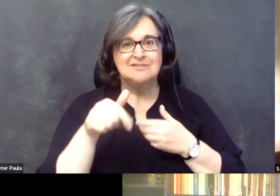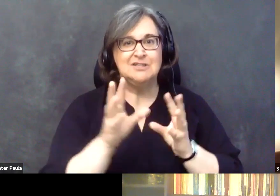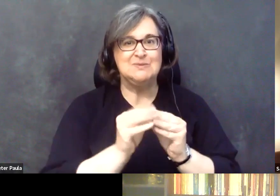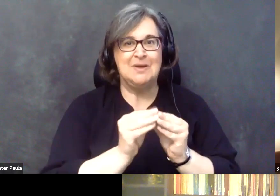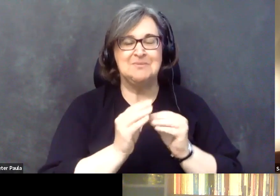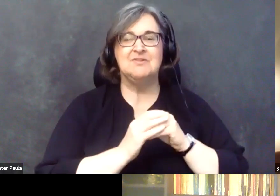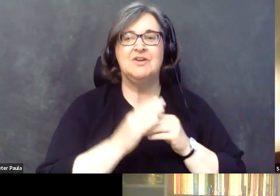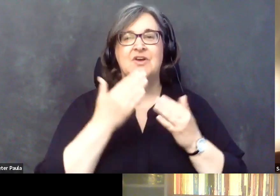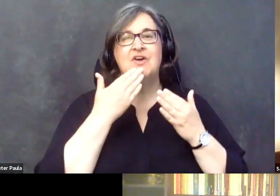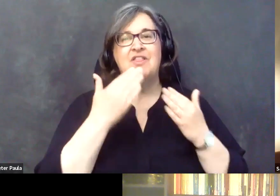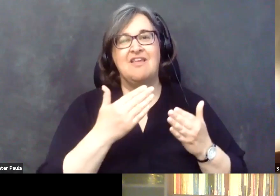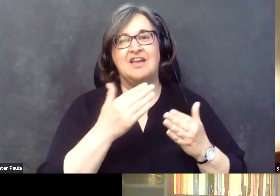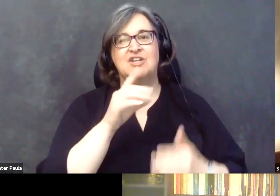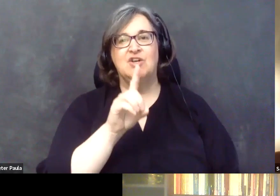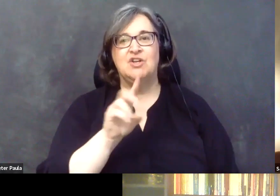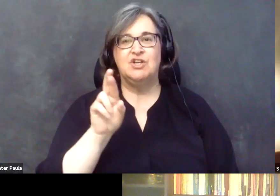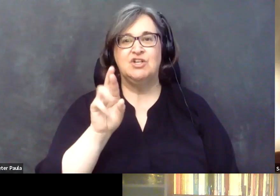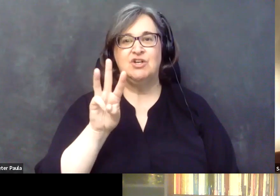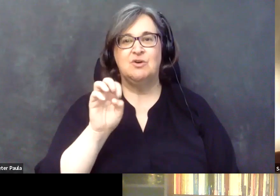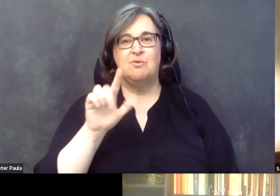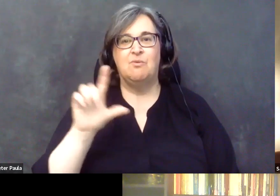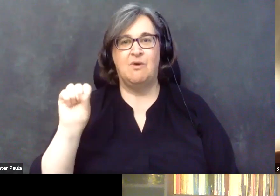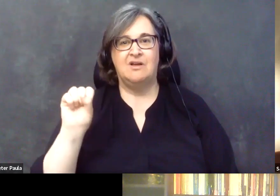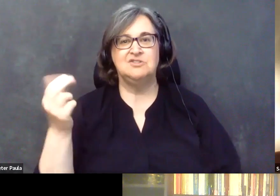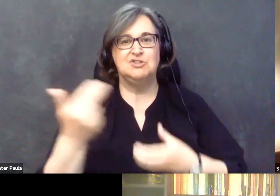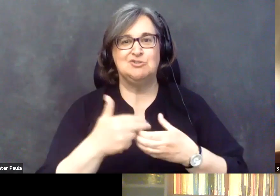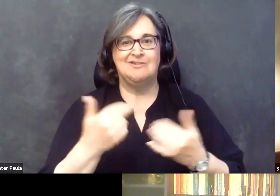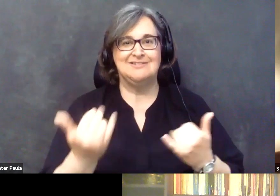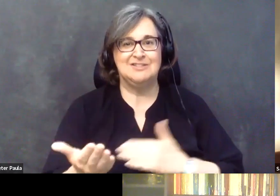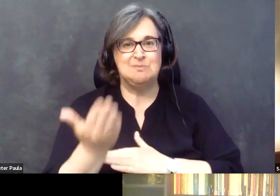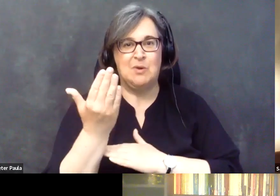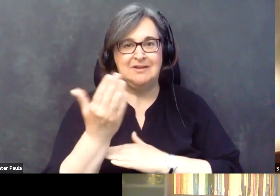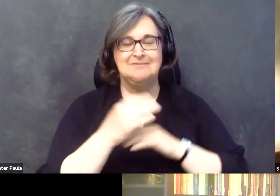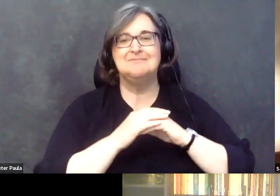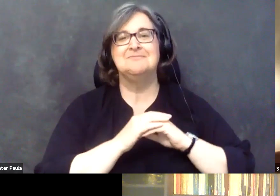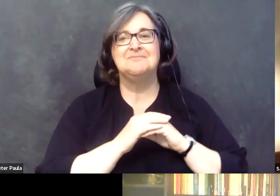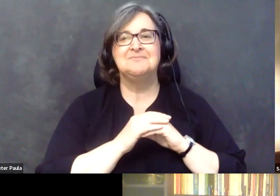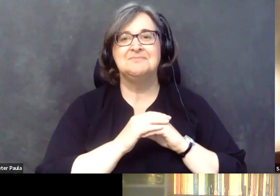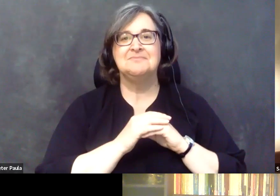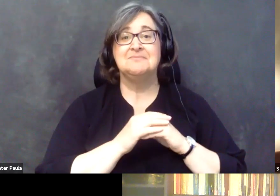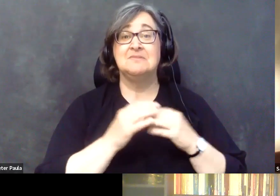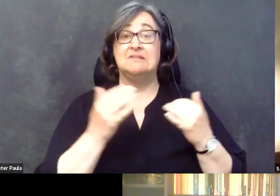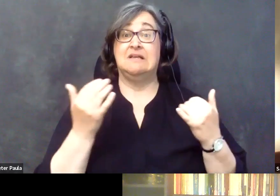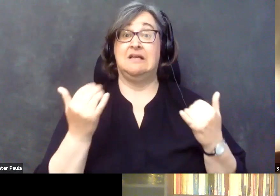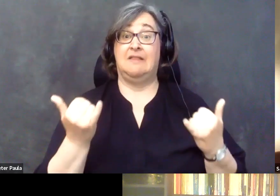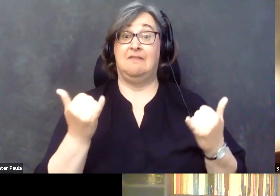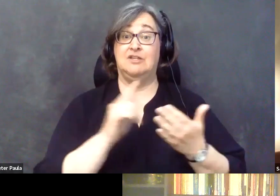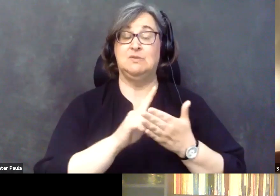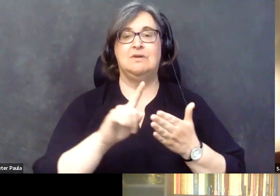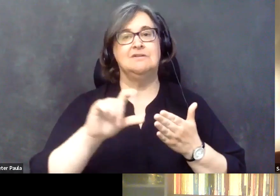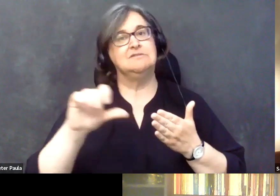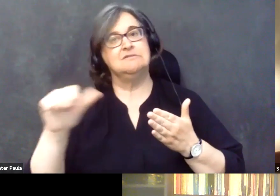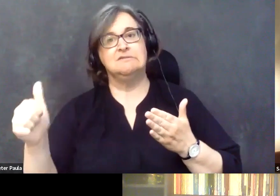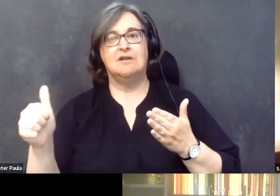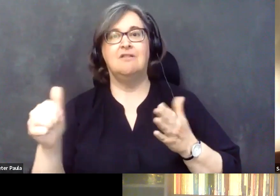Dr. Wells for being with us here this morning. This is another installment of the